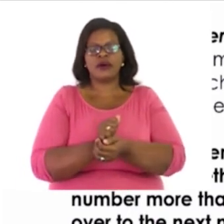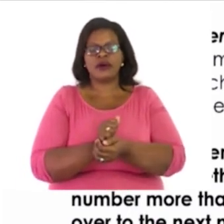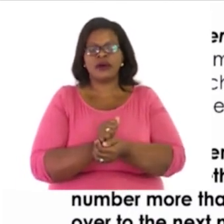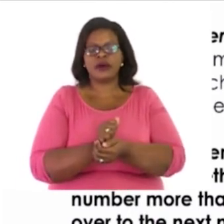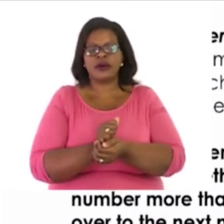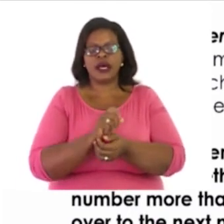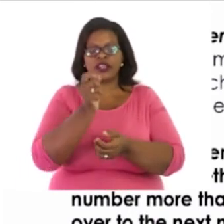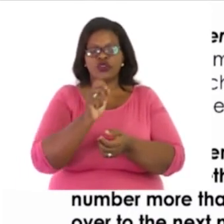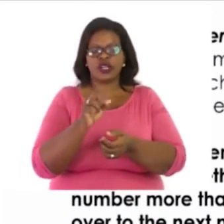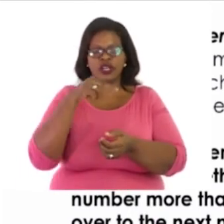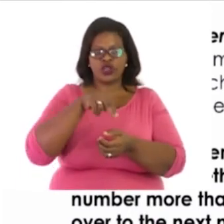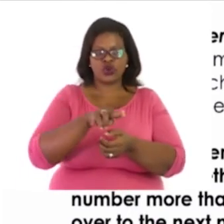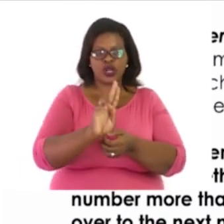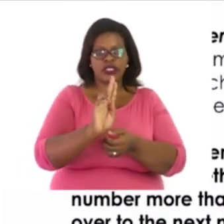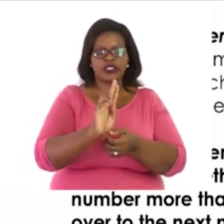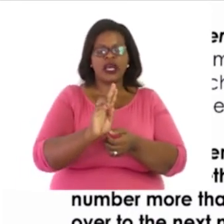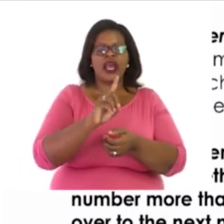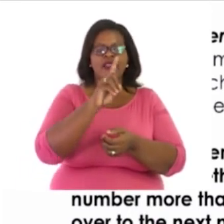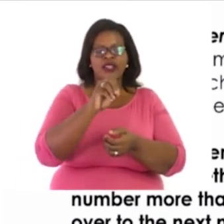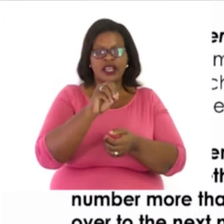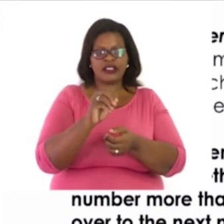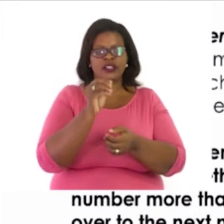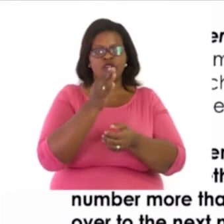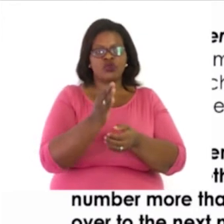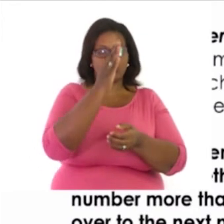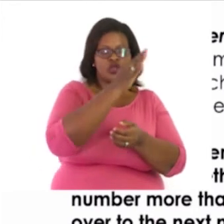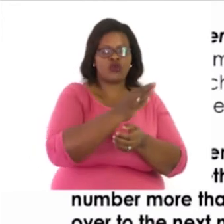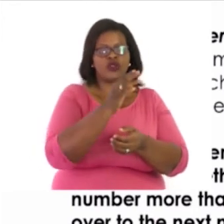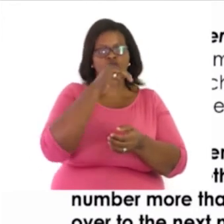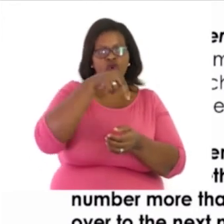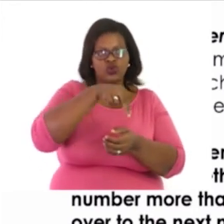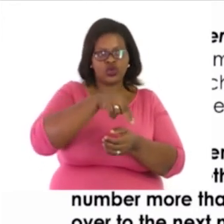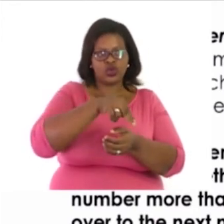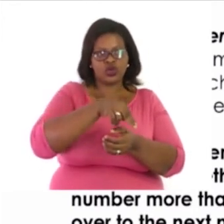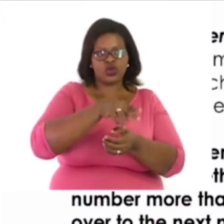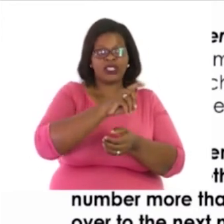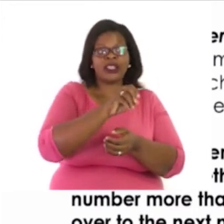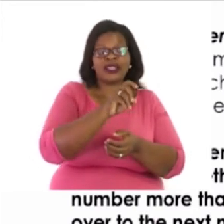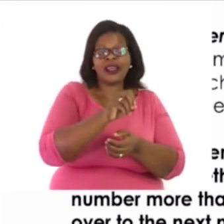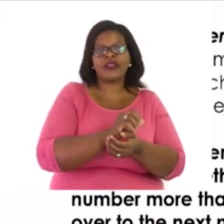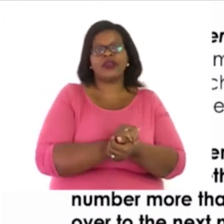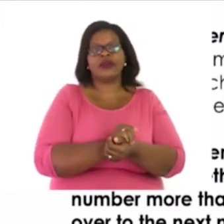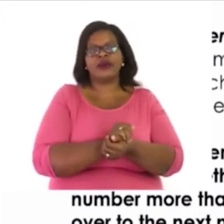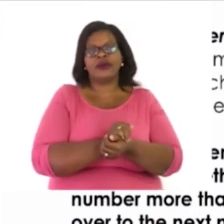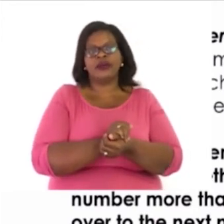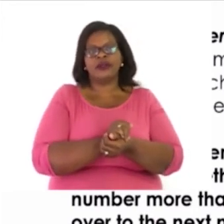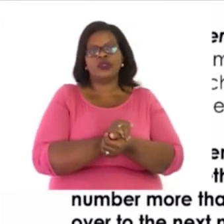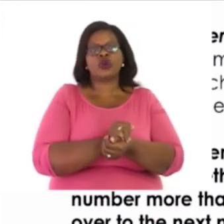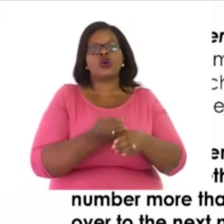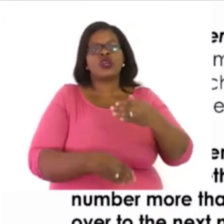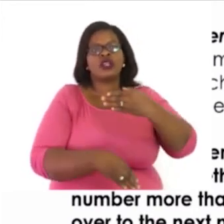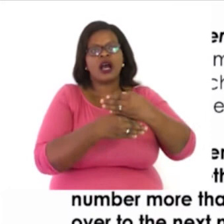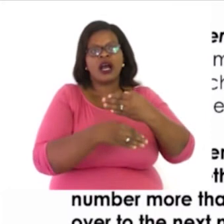and the 10 is carried over to the next number. That carried over number is then added together